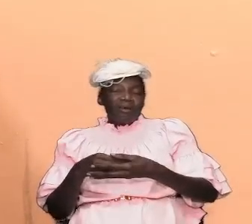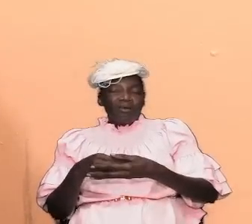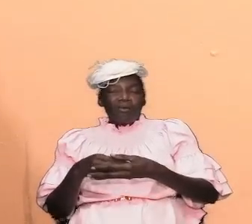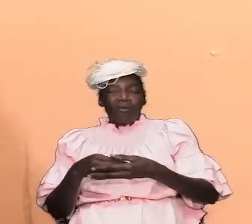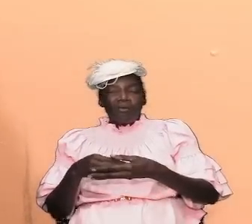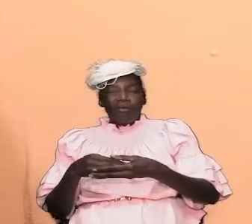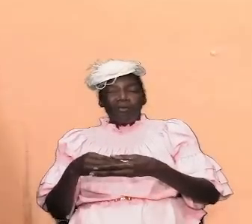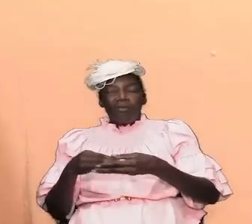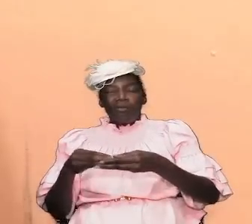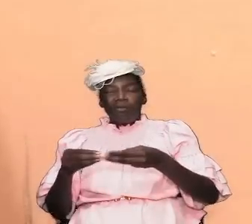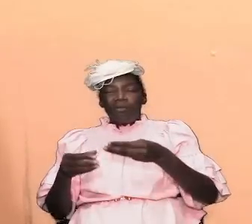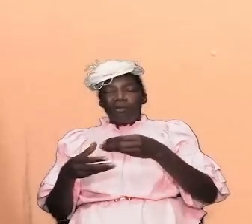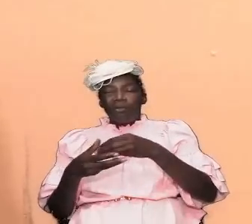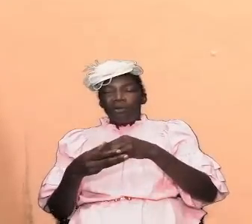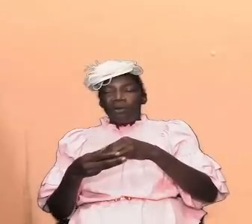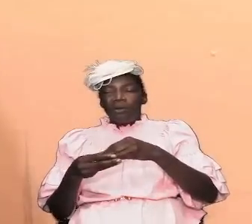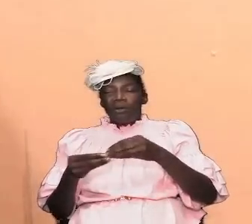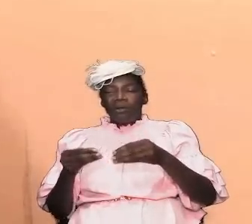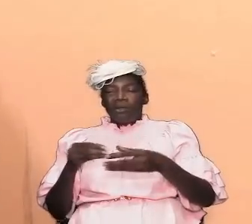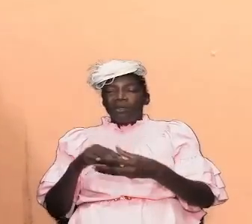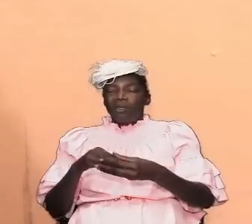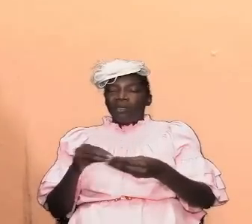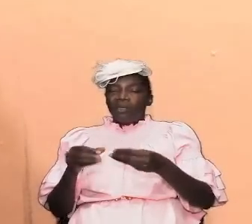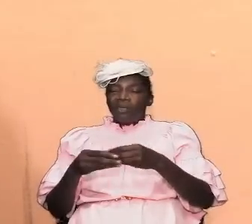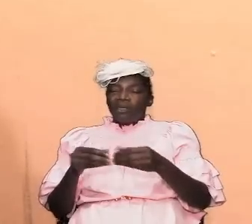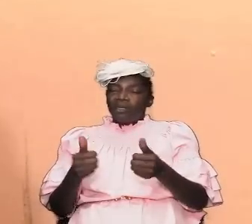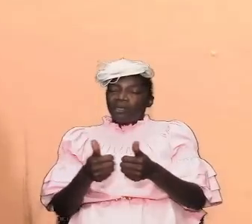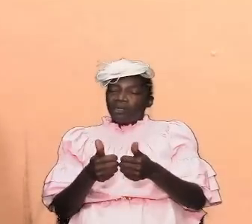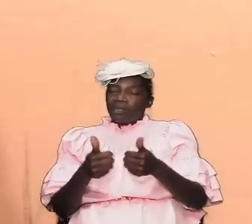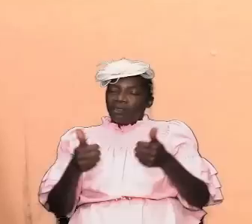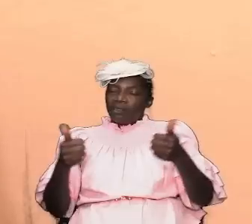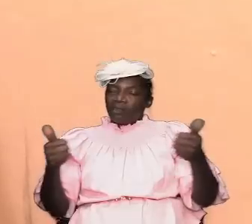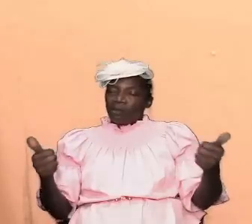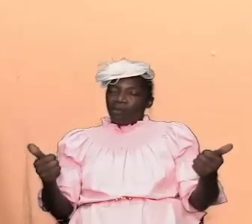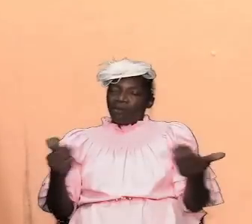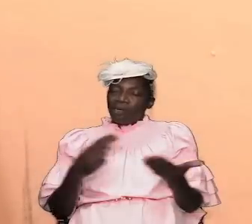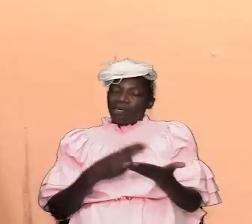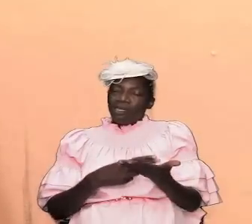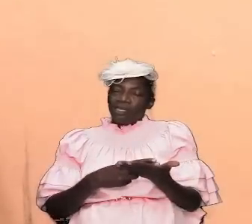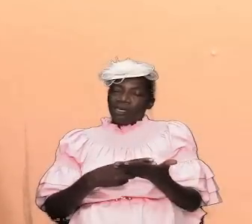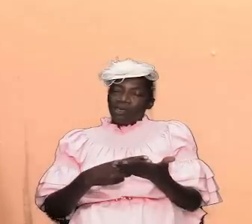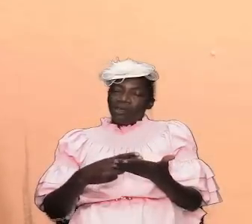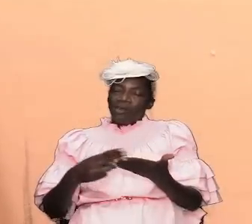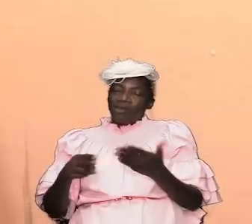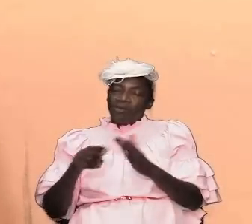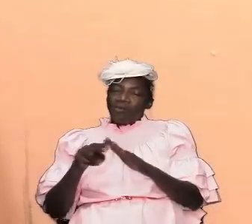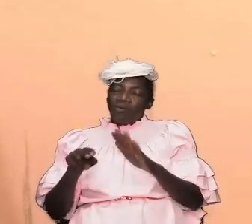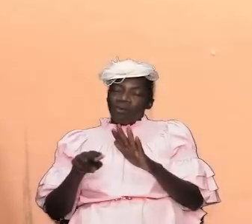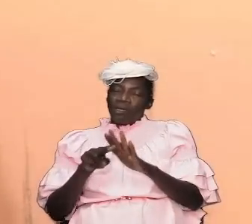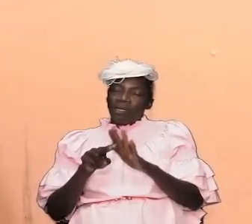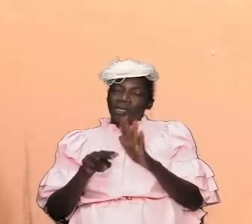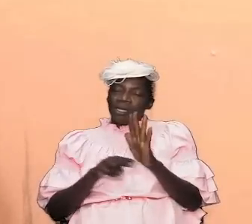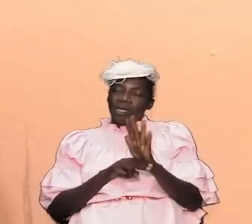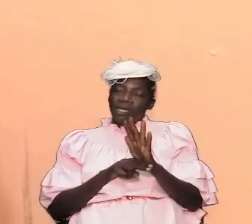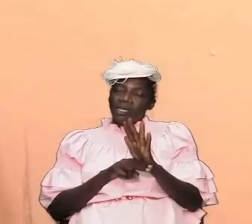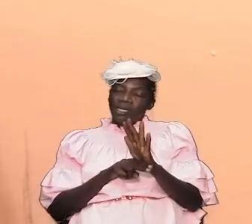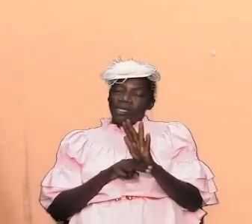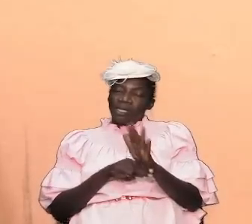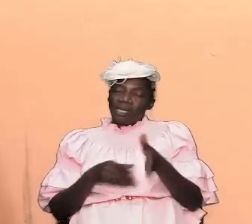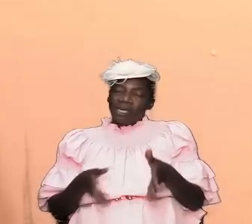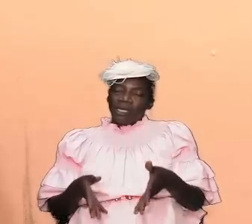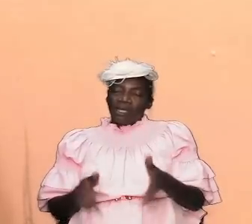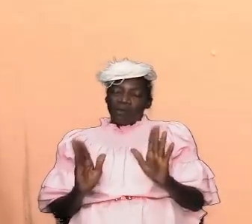matter of separation and holiness the somber mood that we must carry